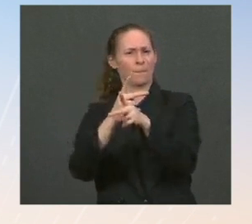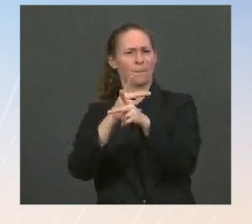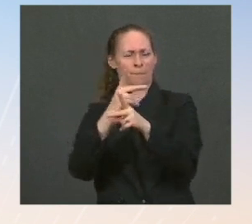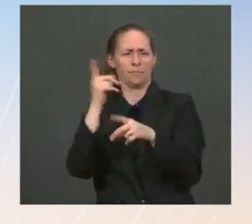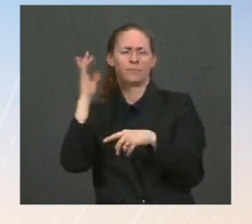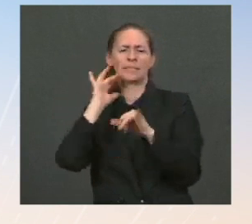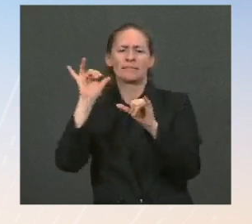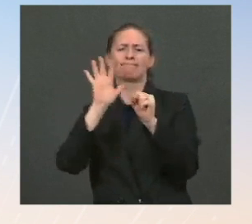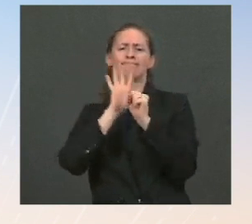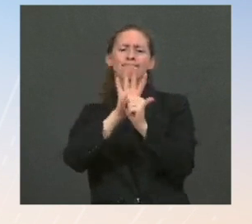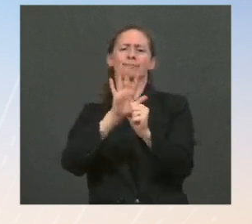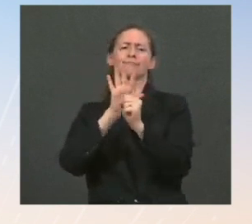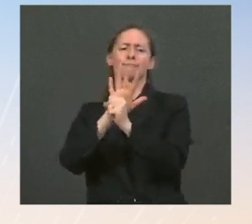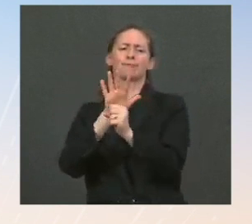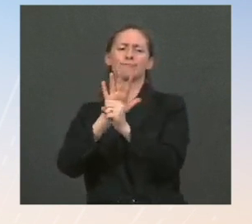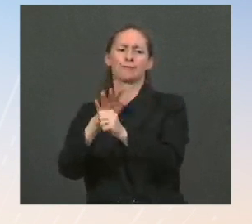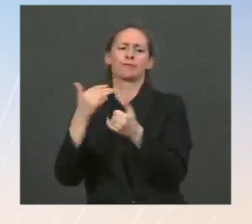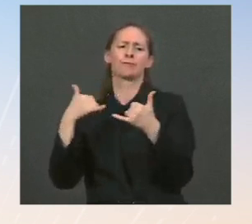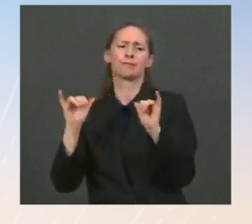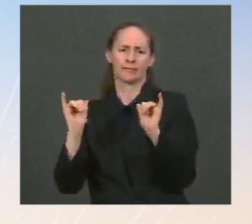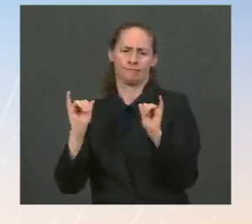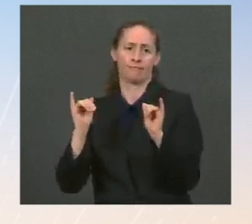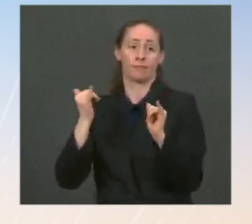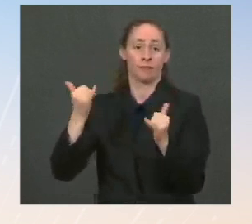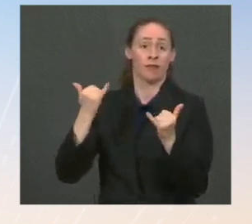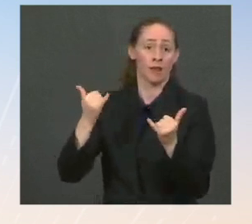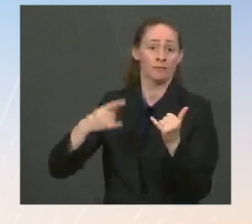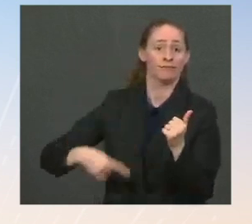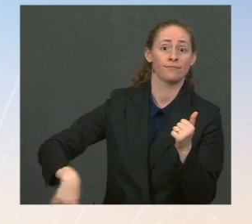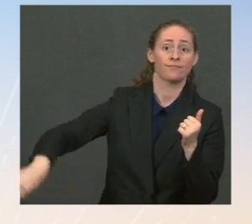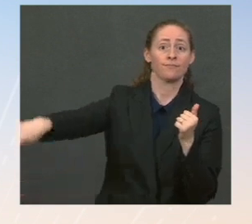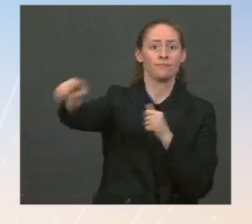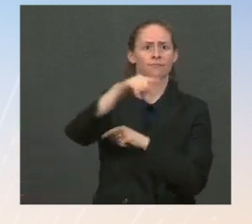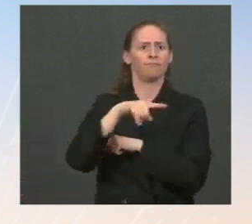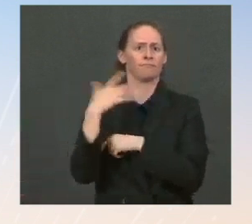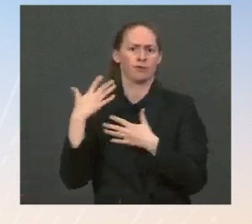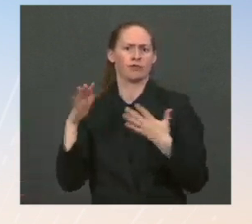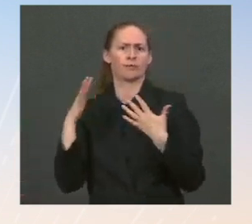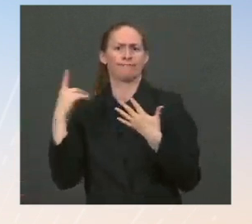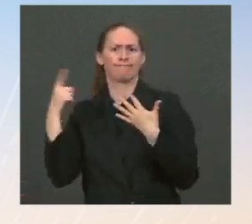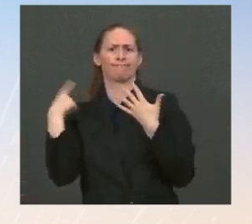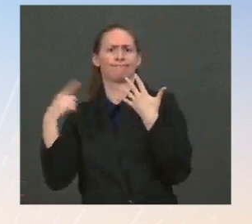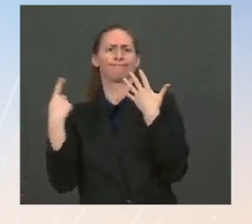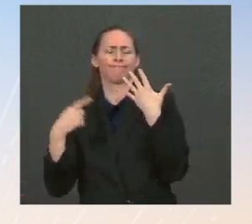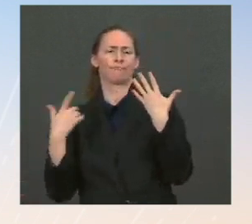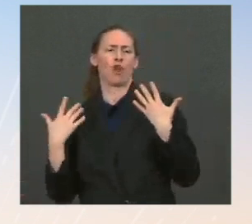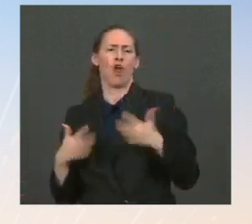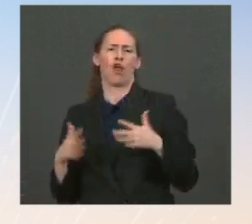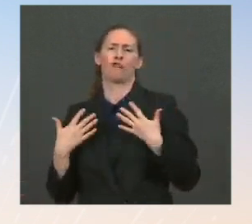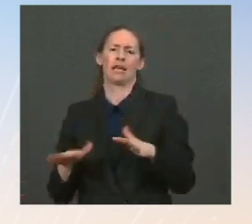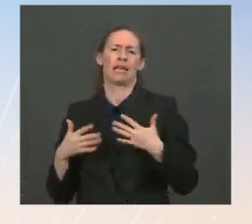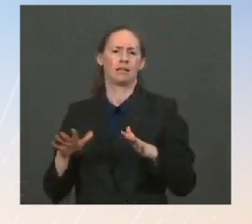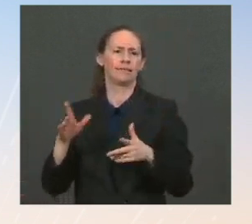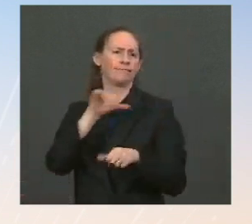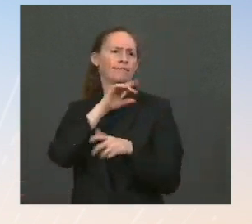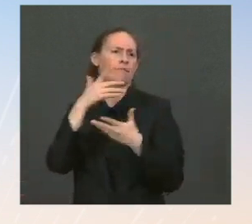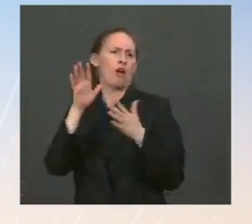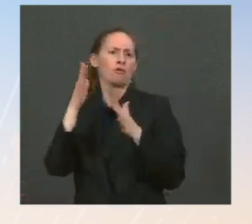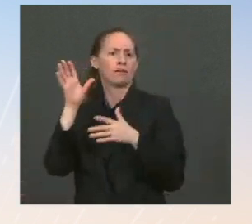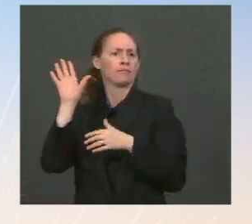things within the administration to make sure that we're dealing it and doing everything that he can from the power